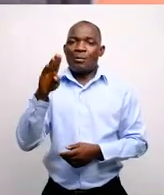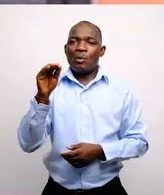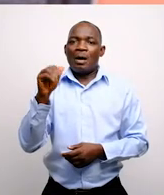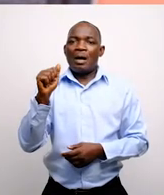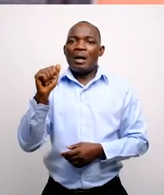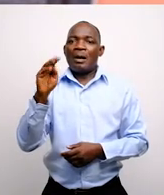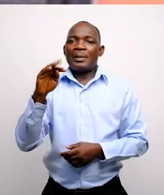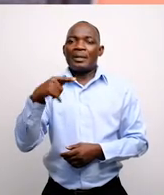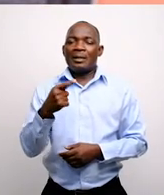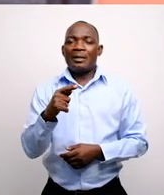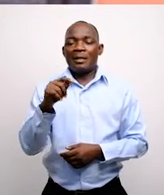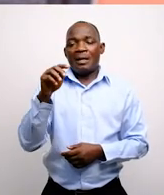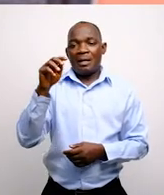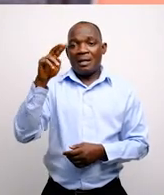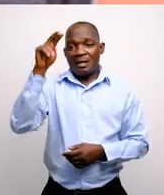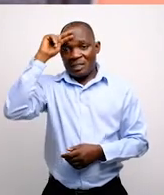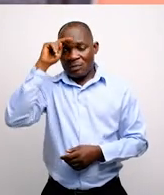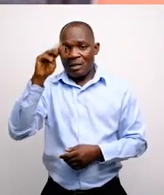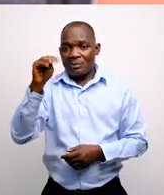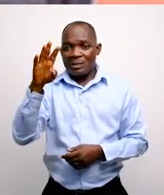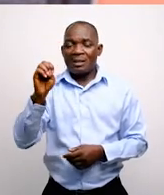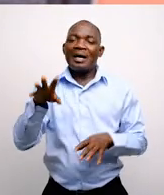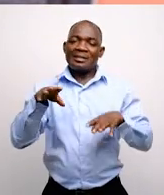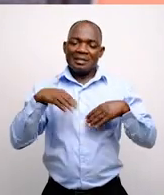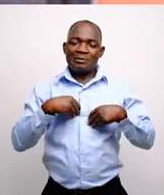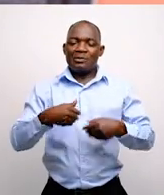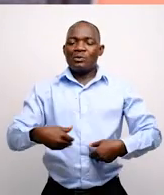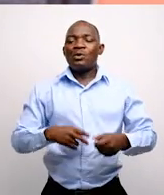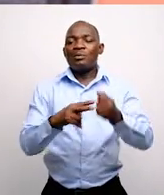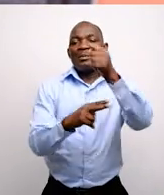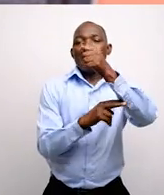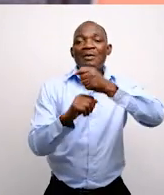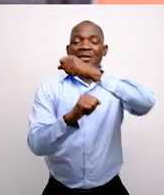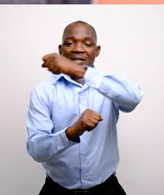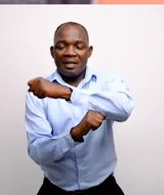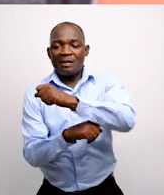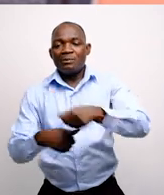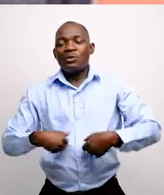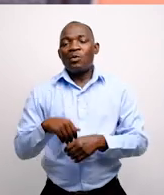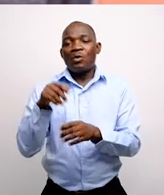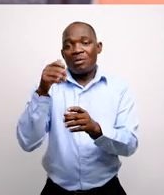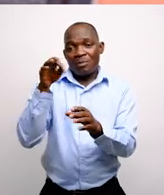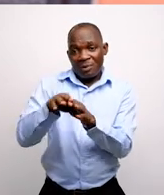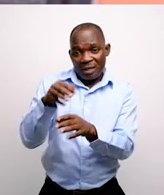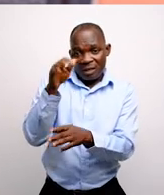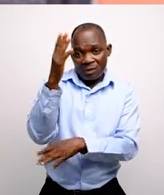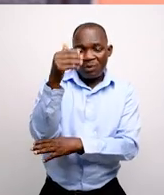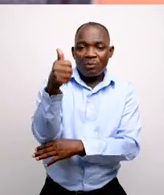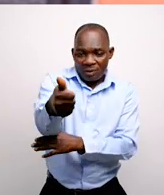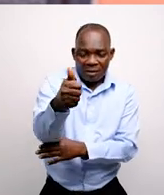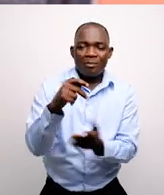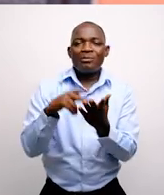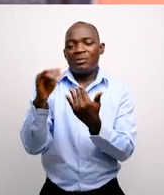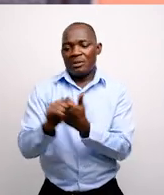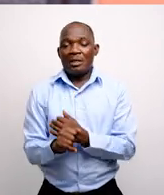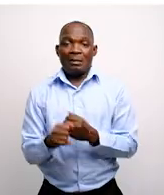a Kojobuabini, MCE for Insawem Aduedri, endorses Youth Bridge Foundation, youth plan to own a